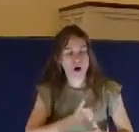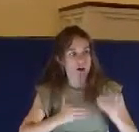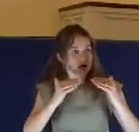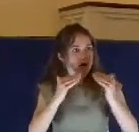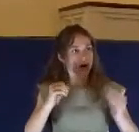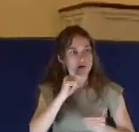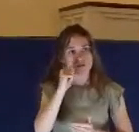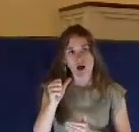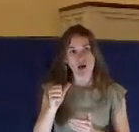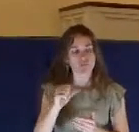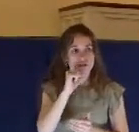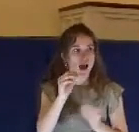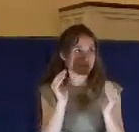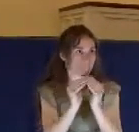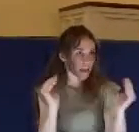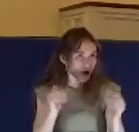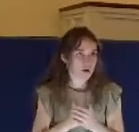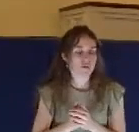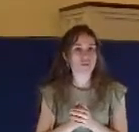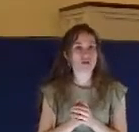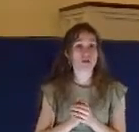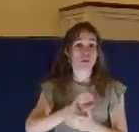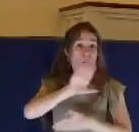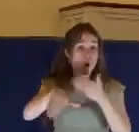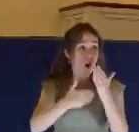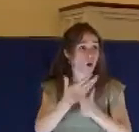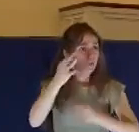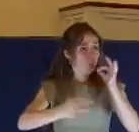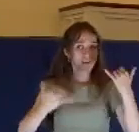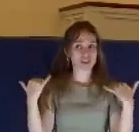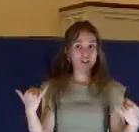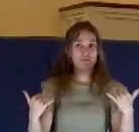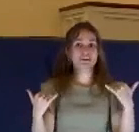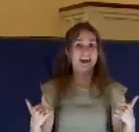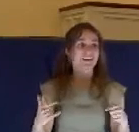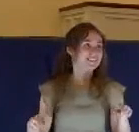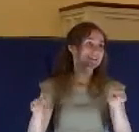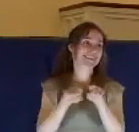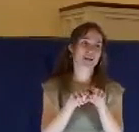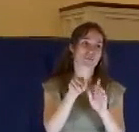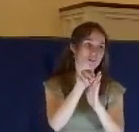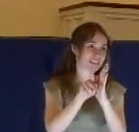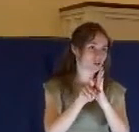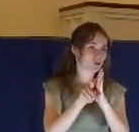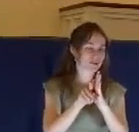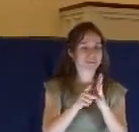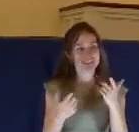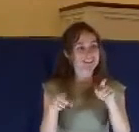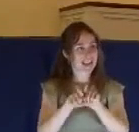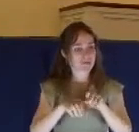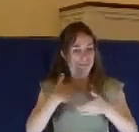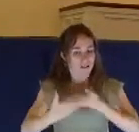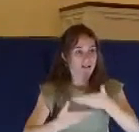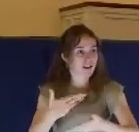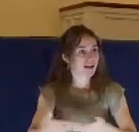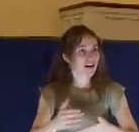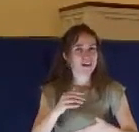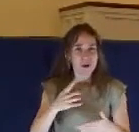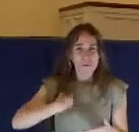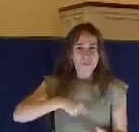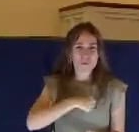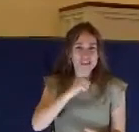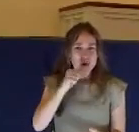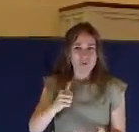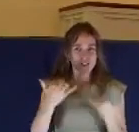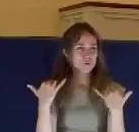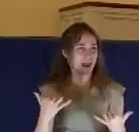All fair courts today maintain that same procedure. We don't have court trials in early morning hours at 1.30 in the